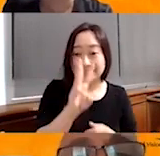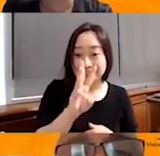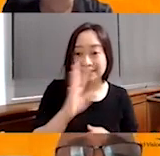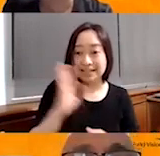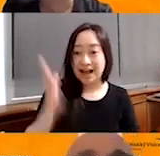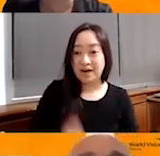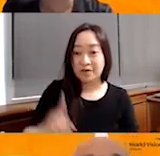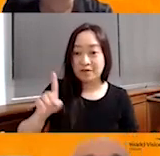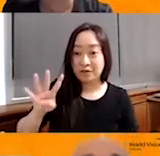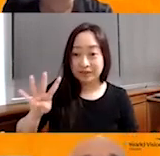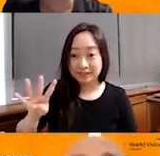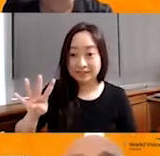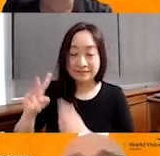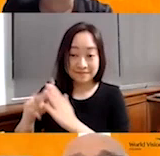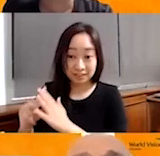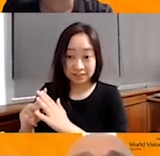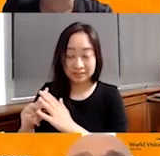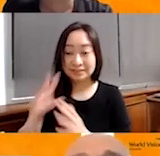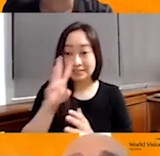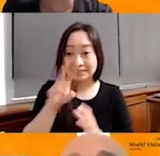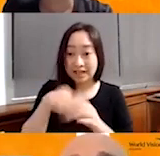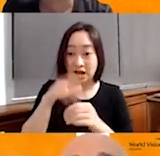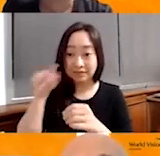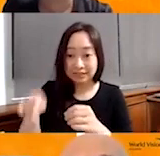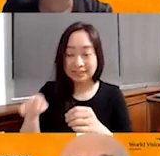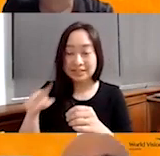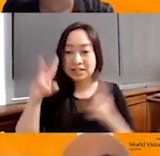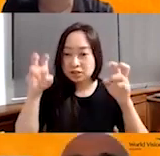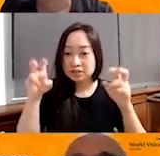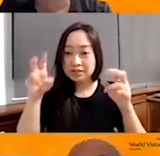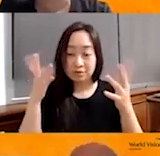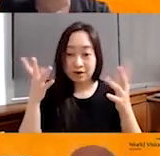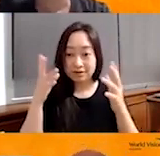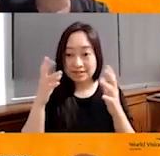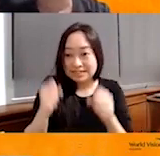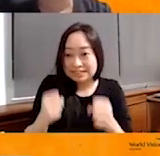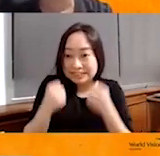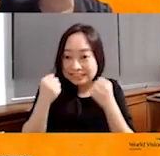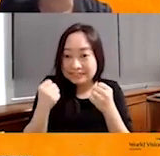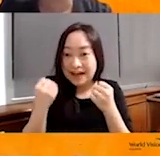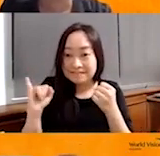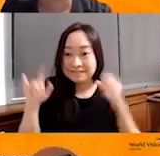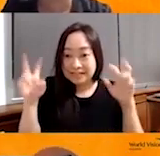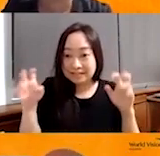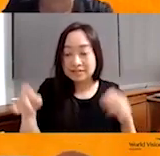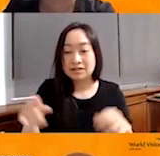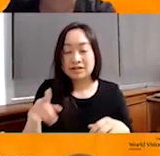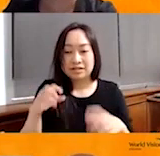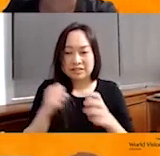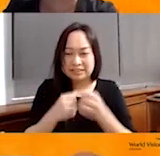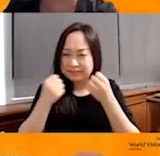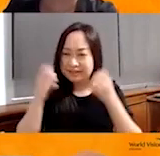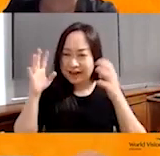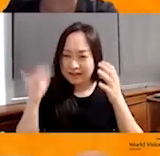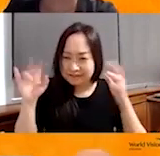villages that they are called surviving. When we talk about surviving, we need to explain